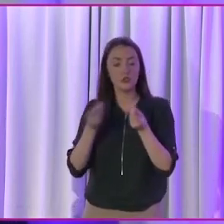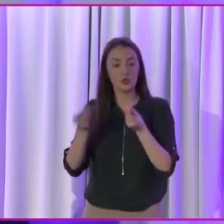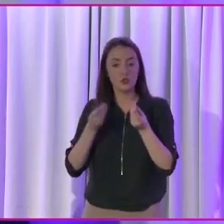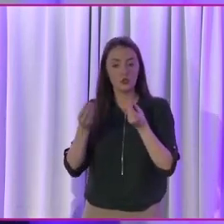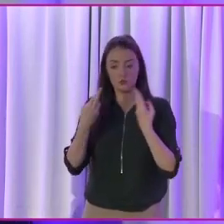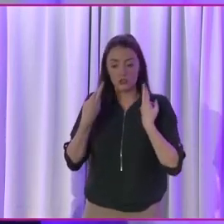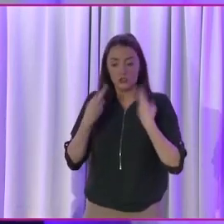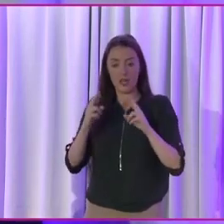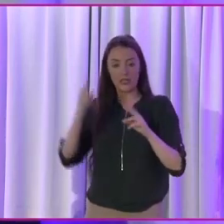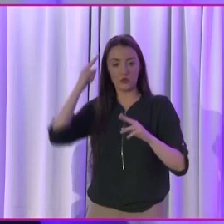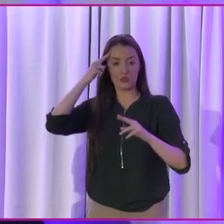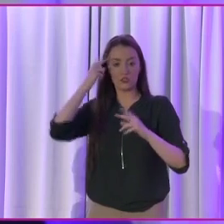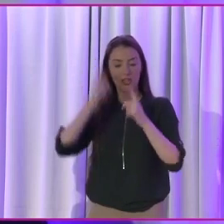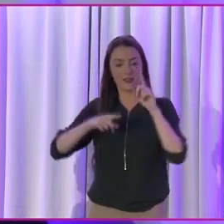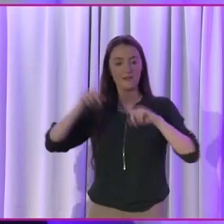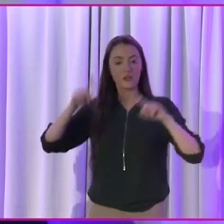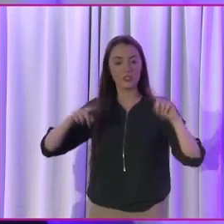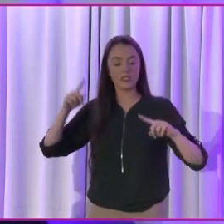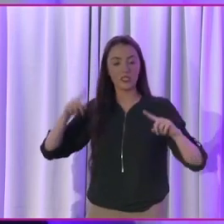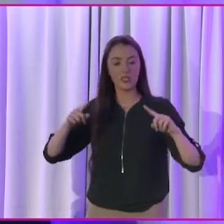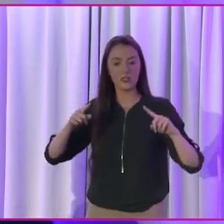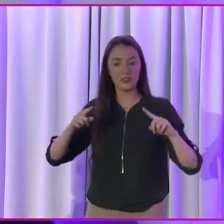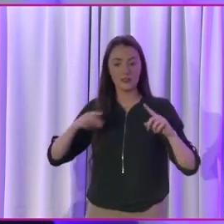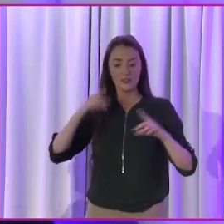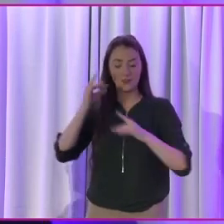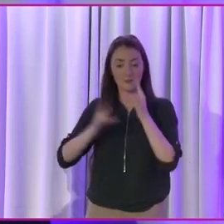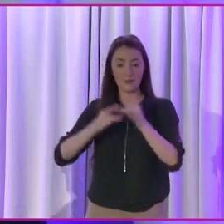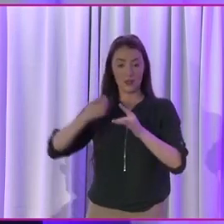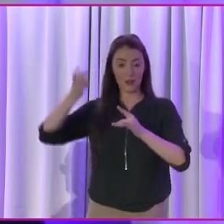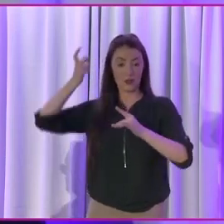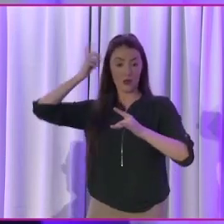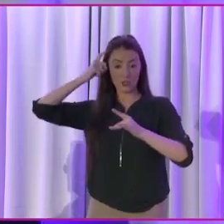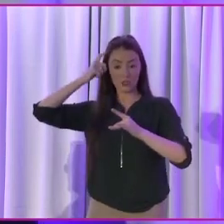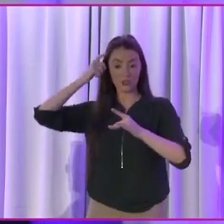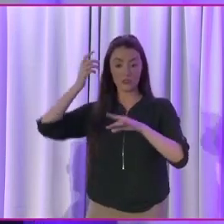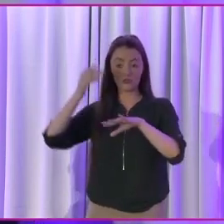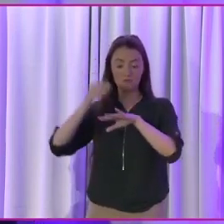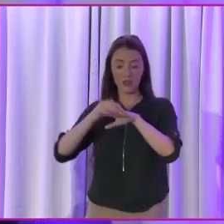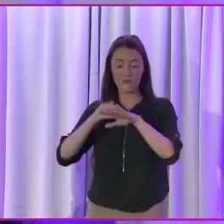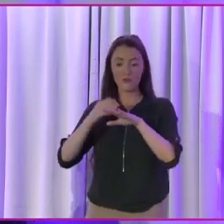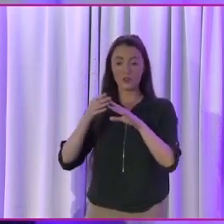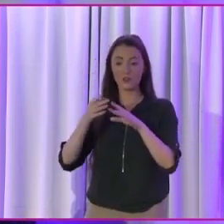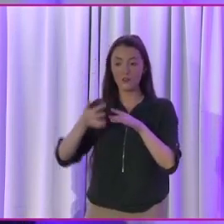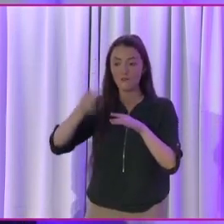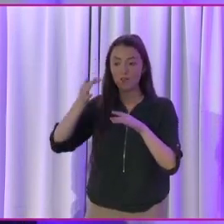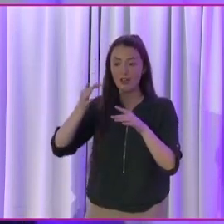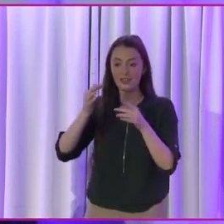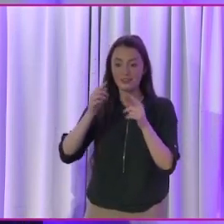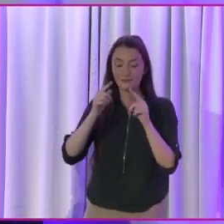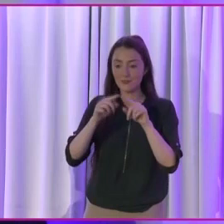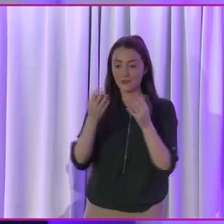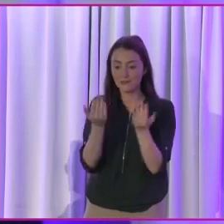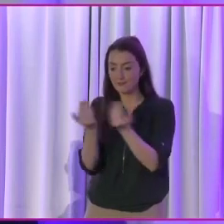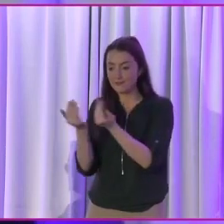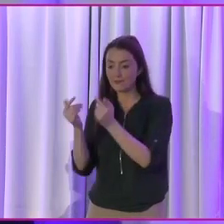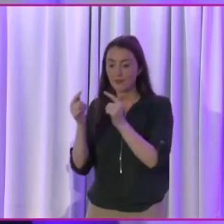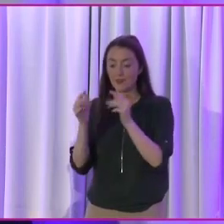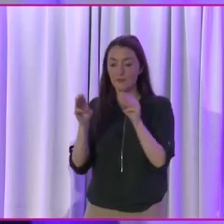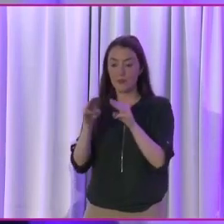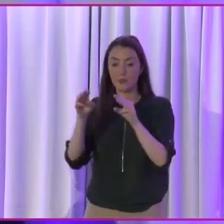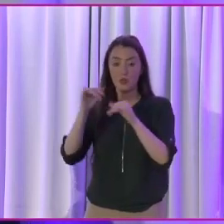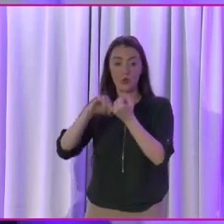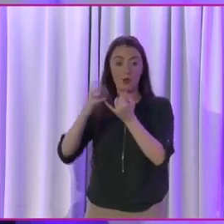and understand diversity, but also to make a conscious effort to go out and find candidates from a diverse minority disability